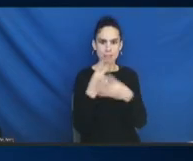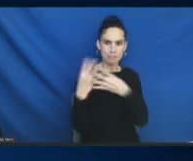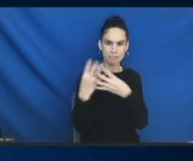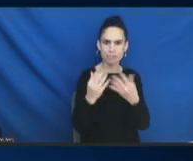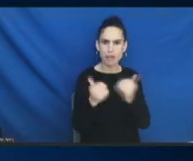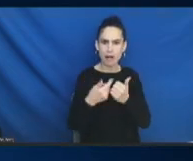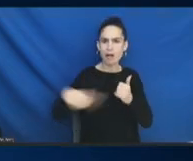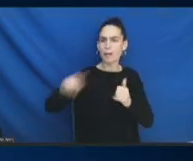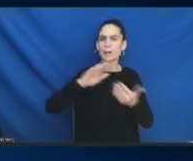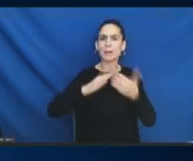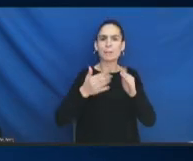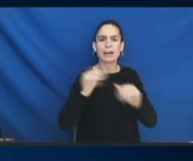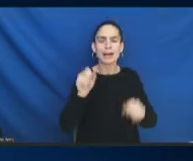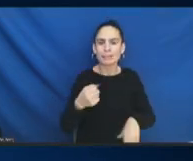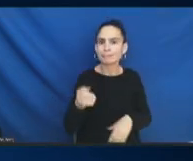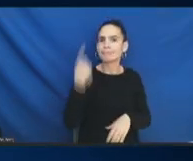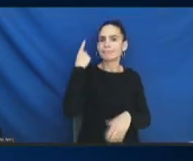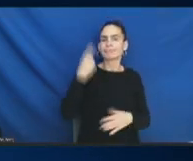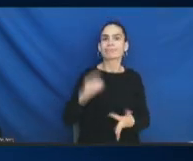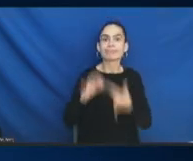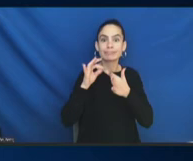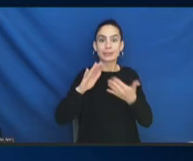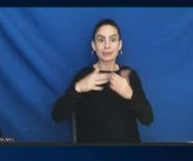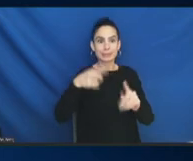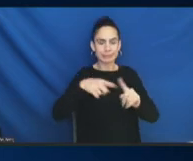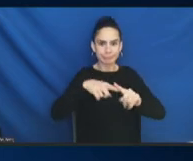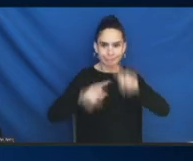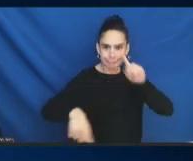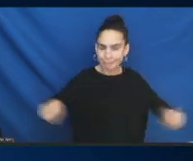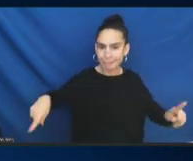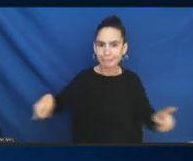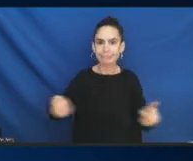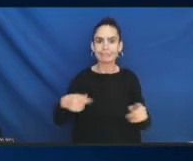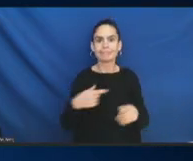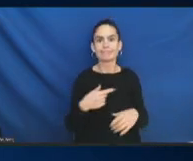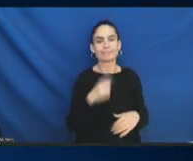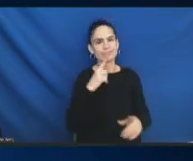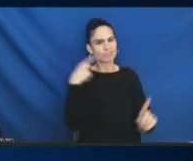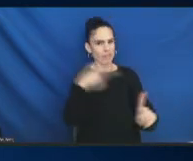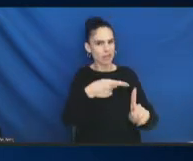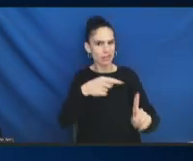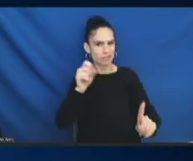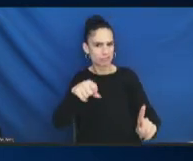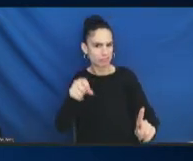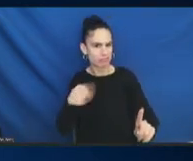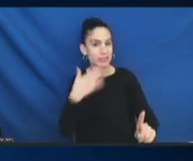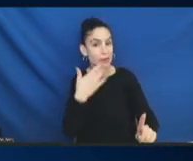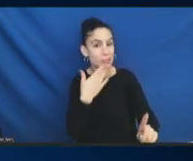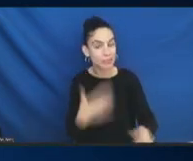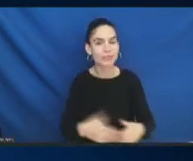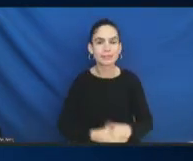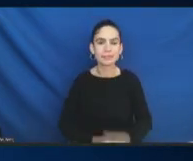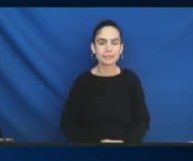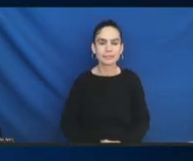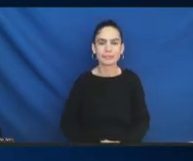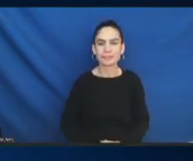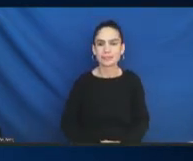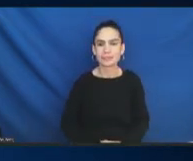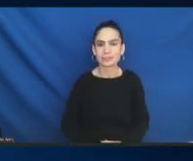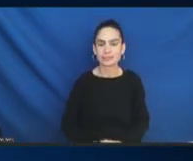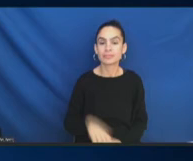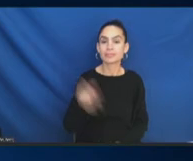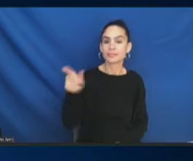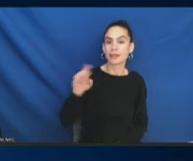given the diversity of our communities. So, great point, and thank you for, thank you for raising that. Mia, is your hand back up? I just wanted to make sure.